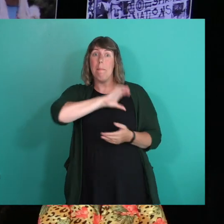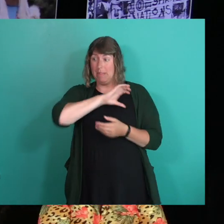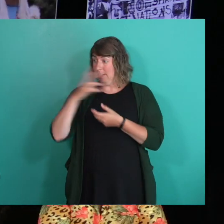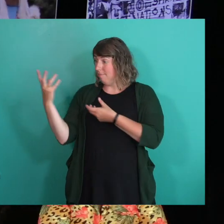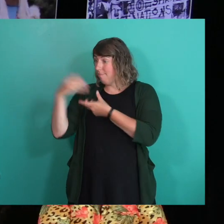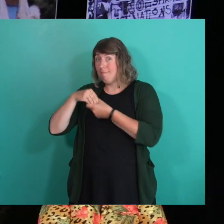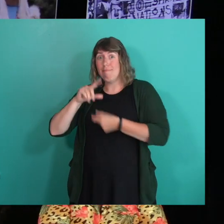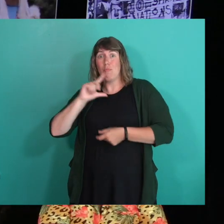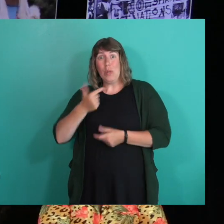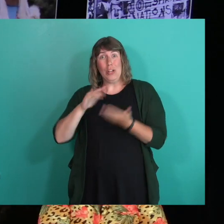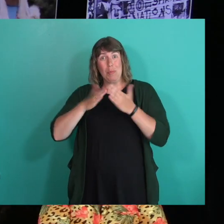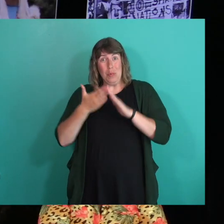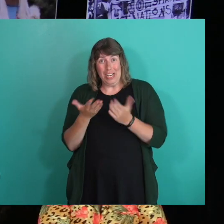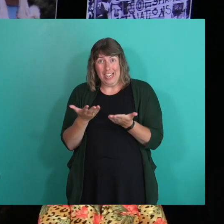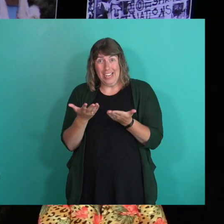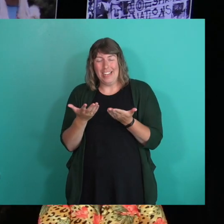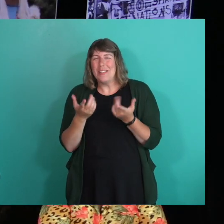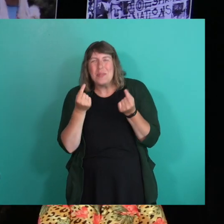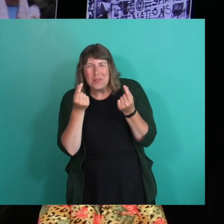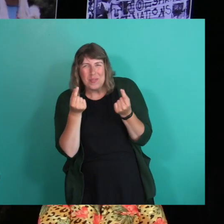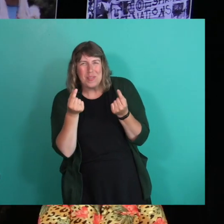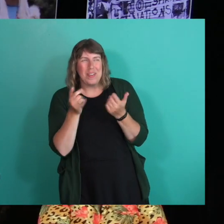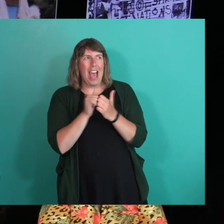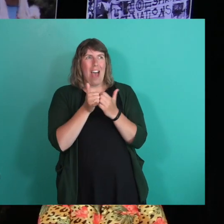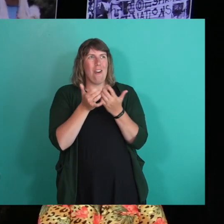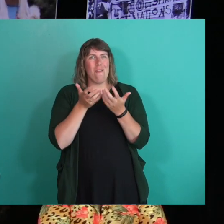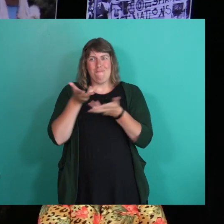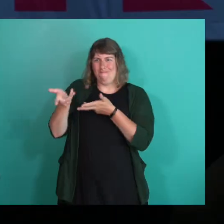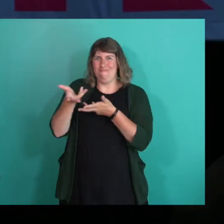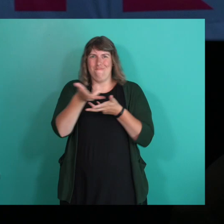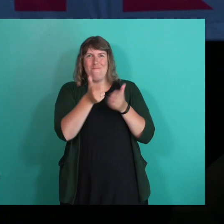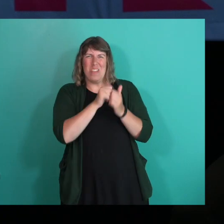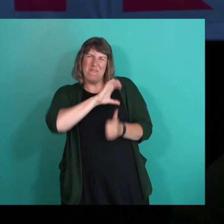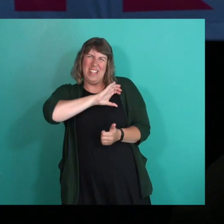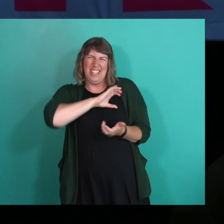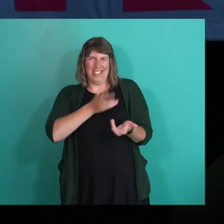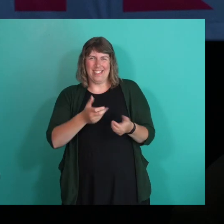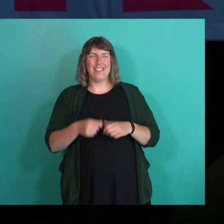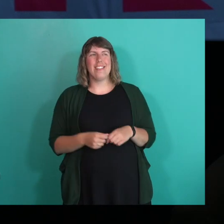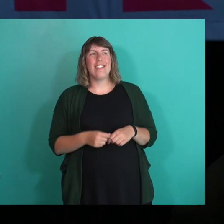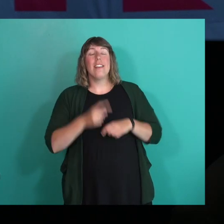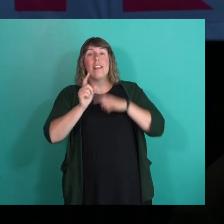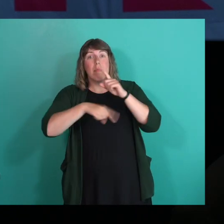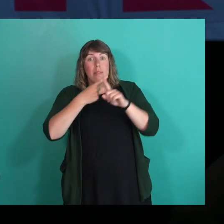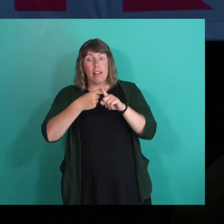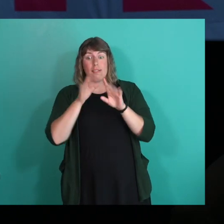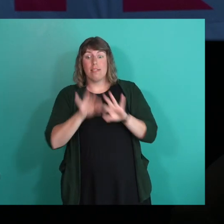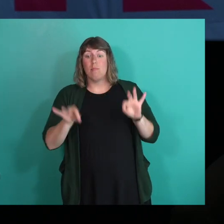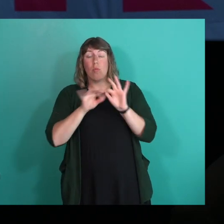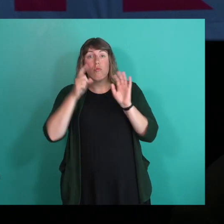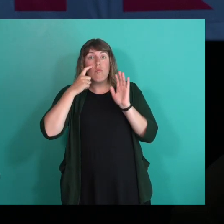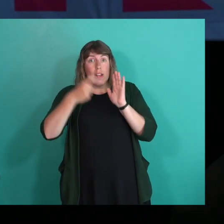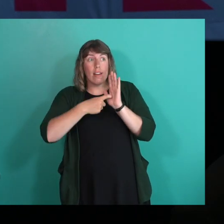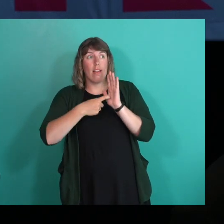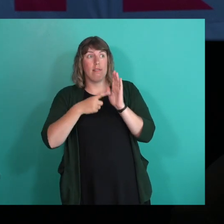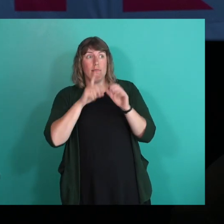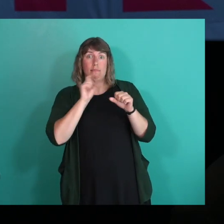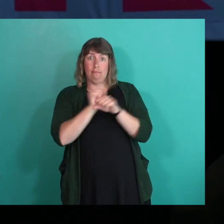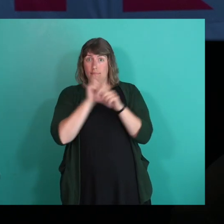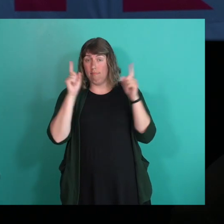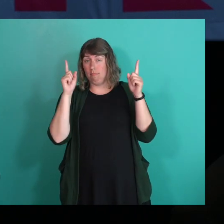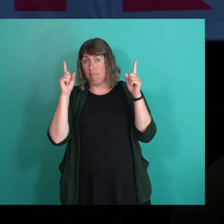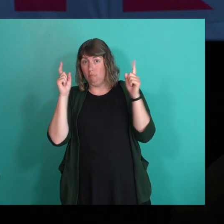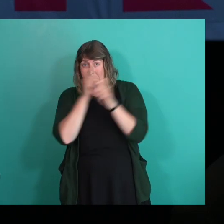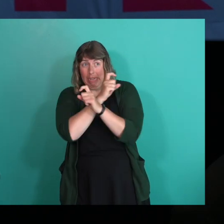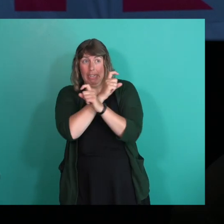our community. How do we deal with that? How do we deal with that? And at the same time, recognizing some of the complexities that there